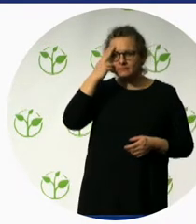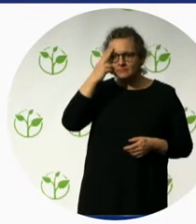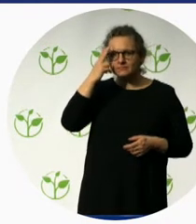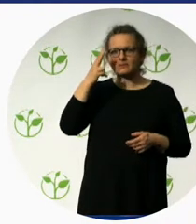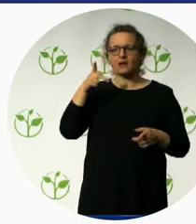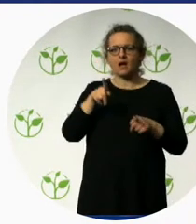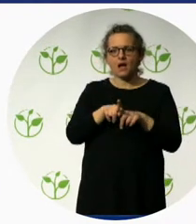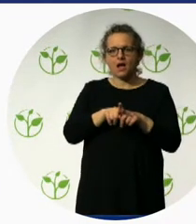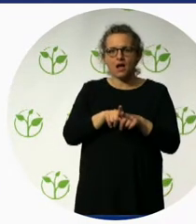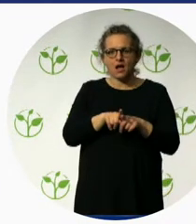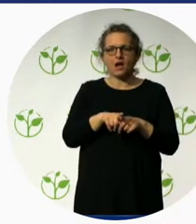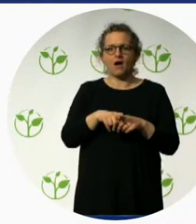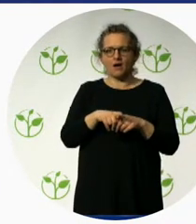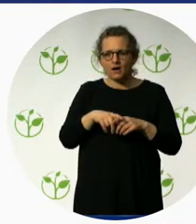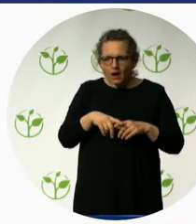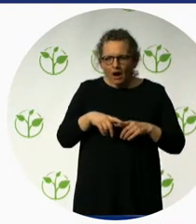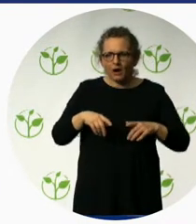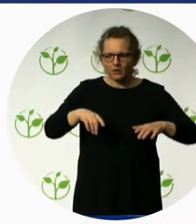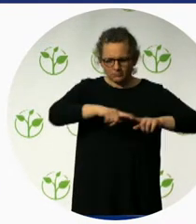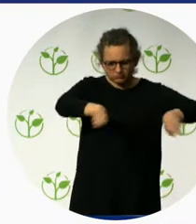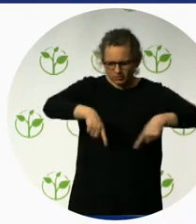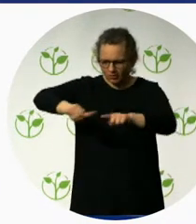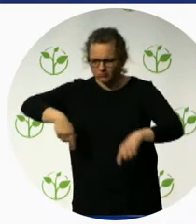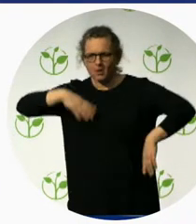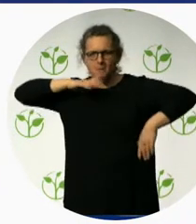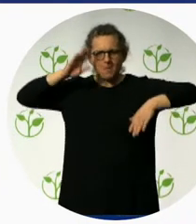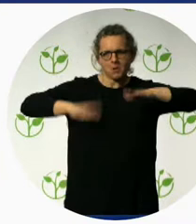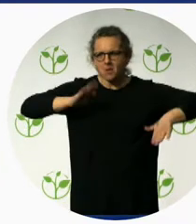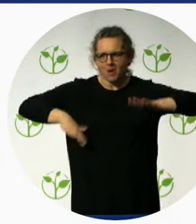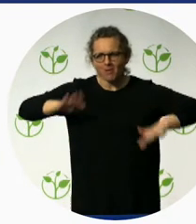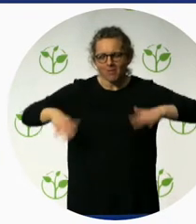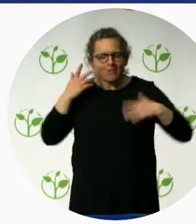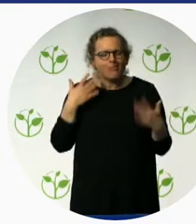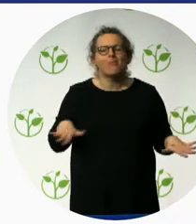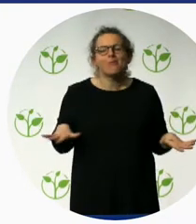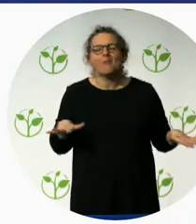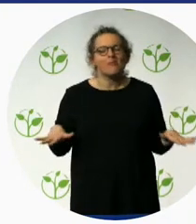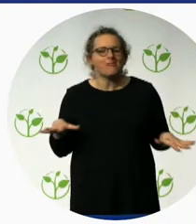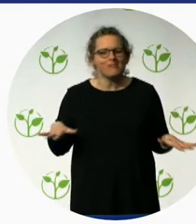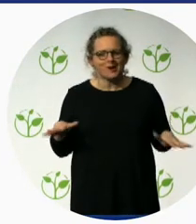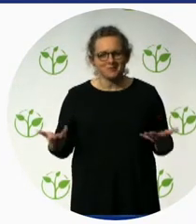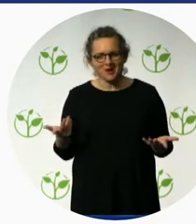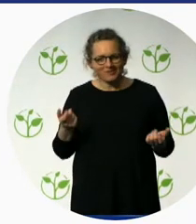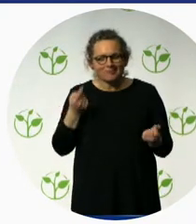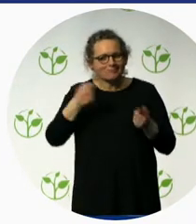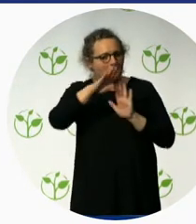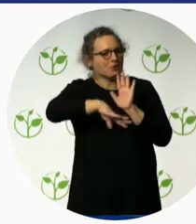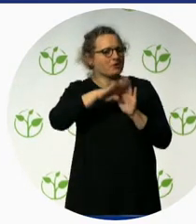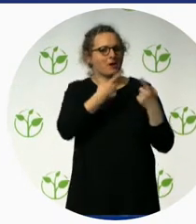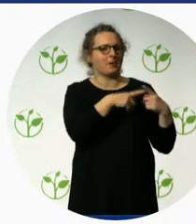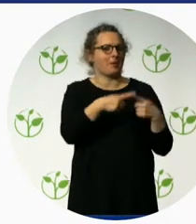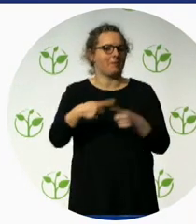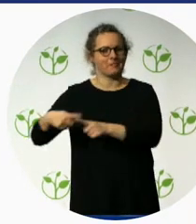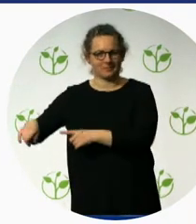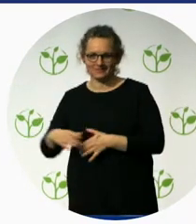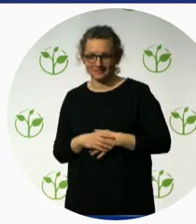kind of enjoyment that you get when you get into that kind of a travel. So, some of the success stories. The